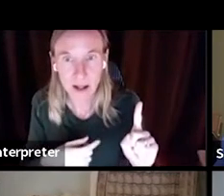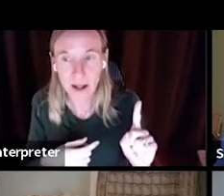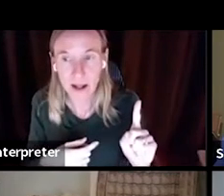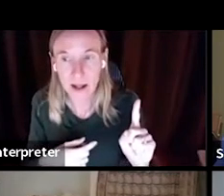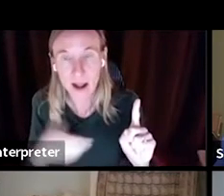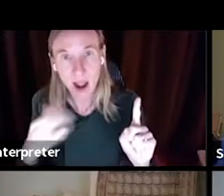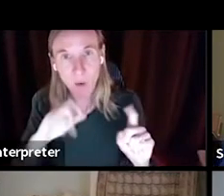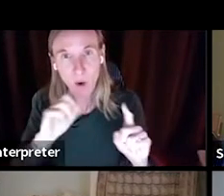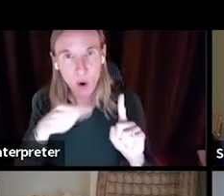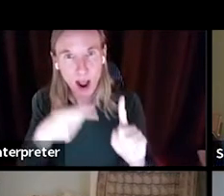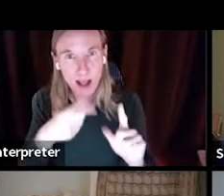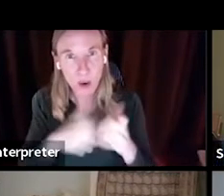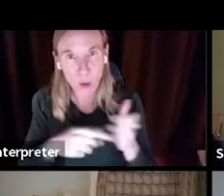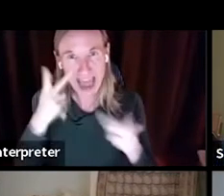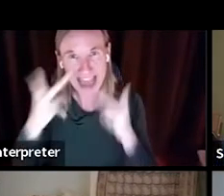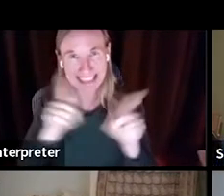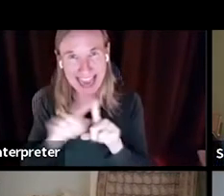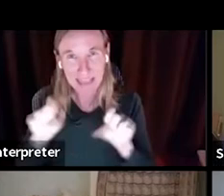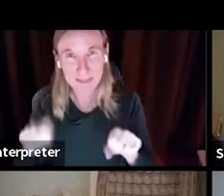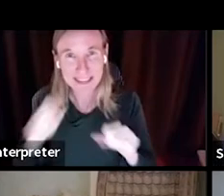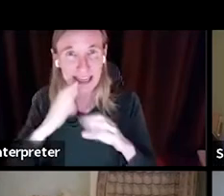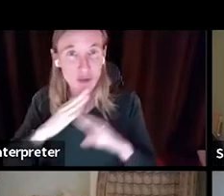as potential roadblocks.